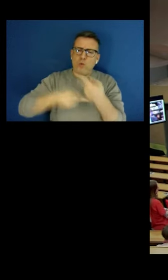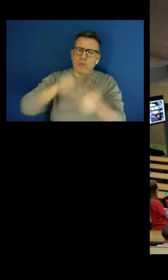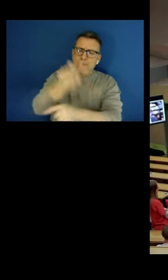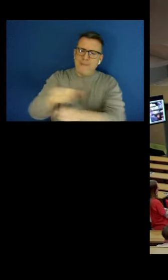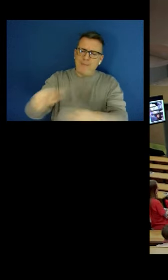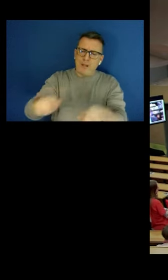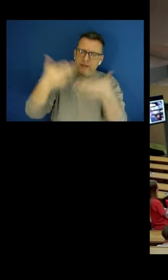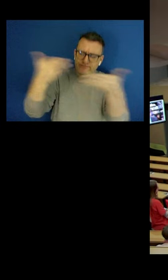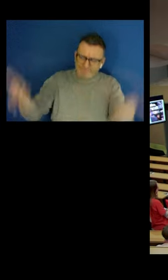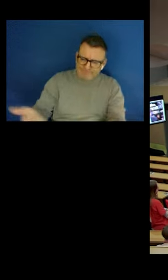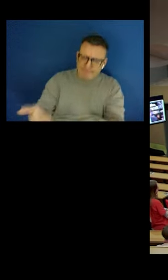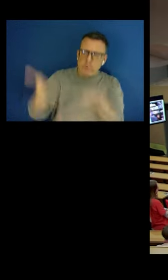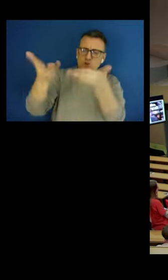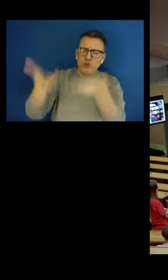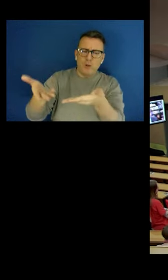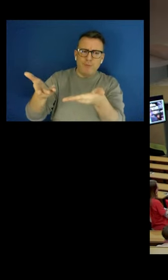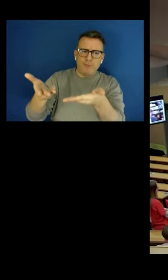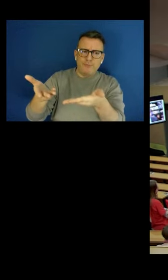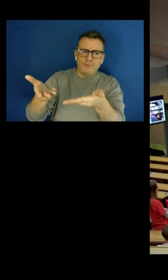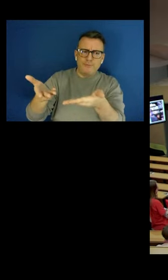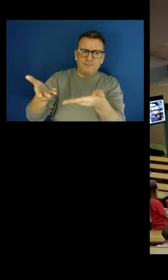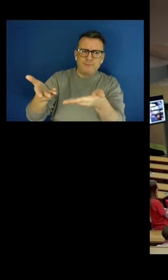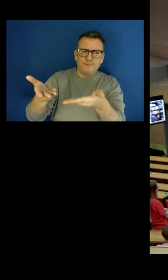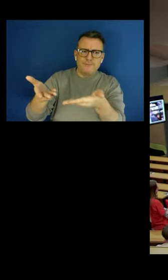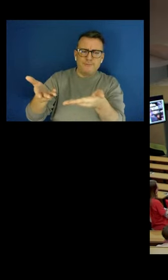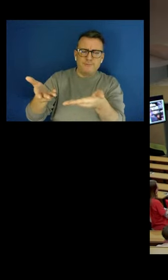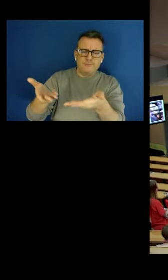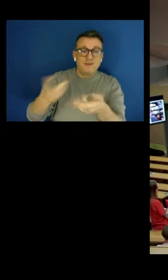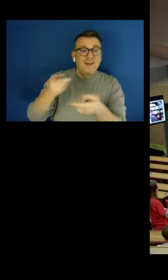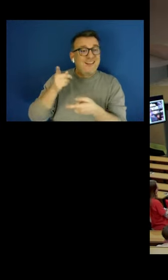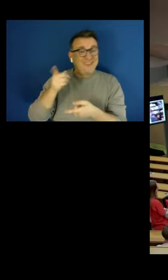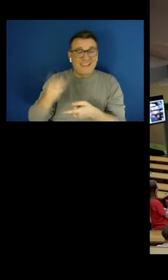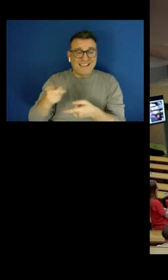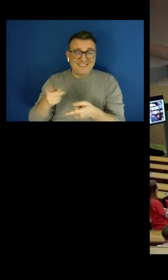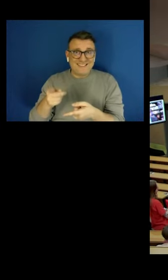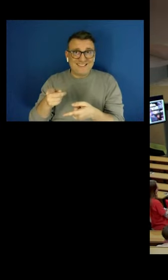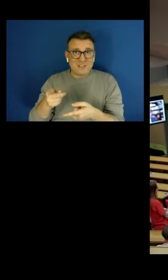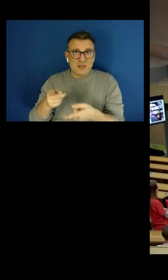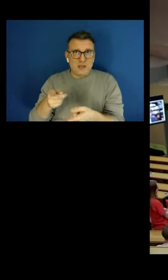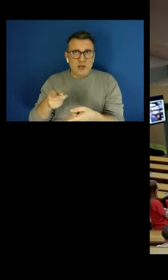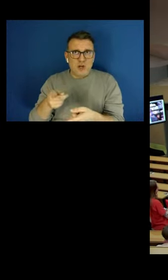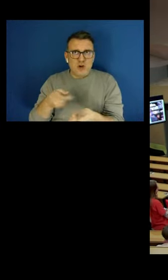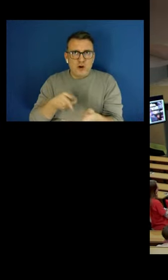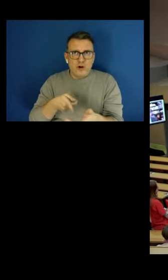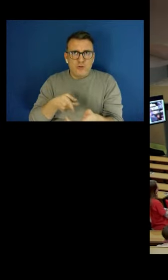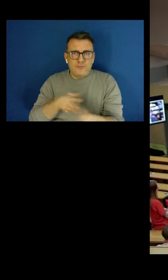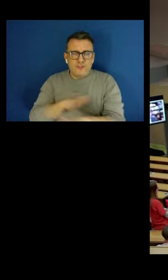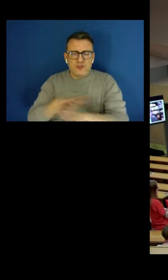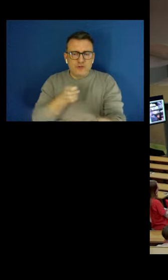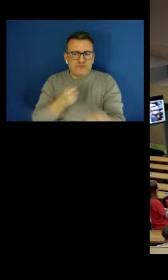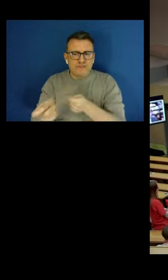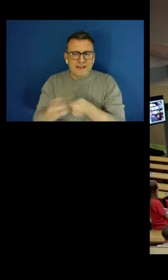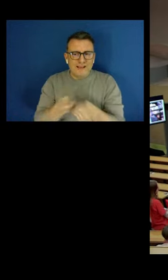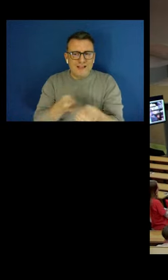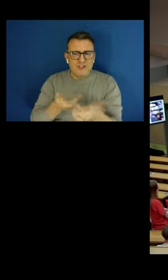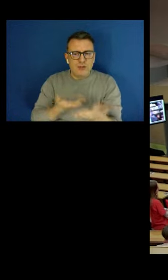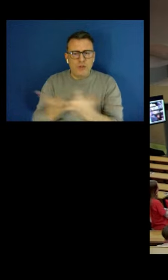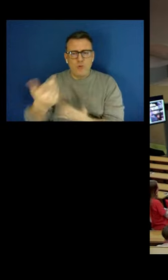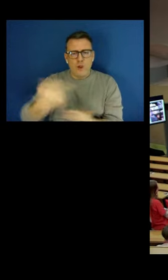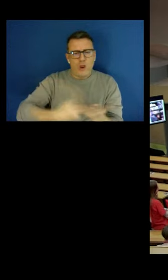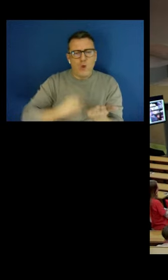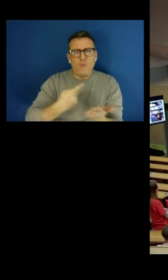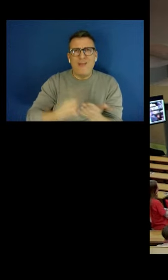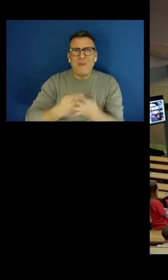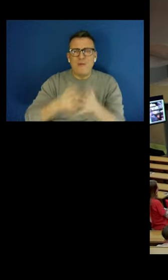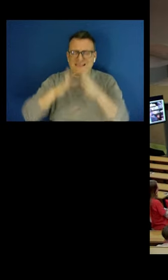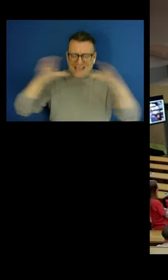isn't necessarily going to be adhered to through laws, but actually needs to be some kind of personal and collective culture change that needs to happen.